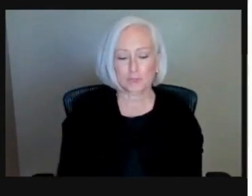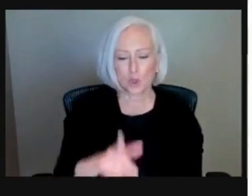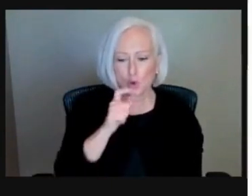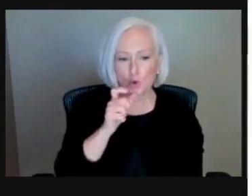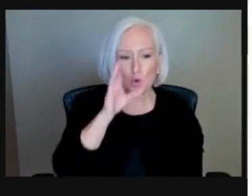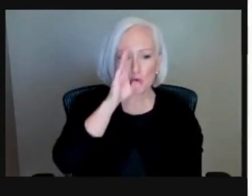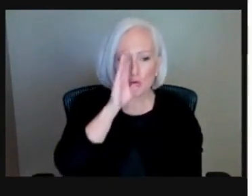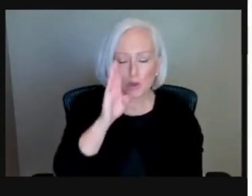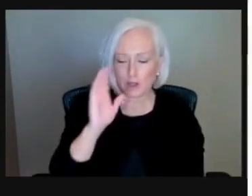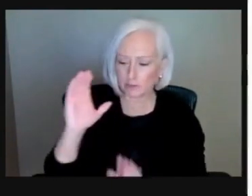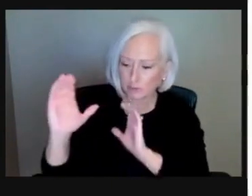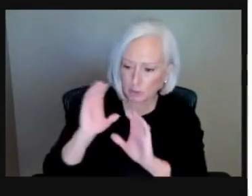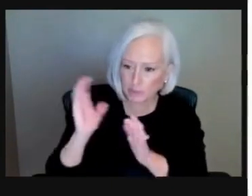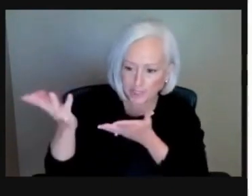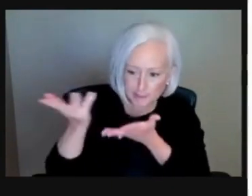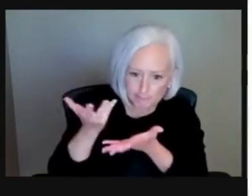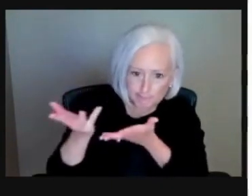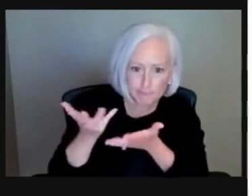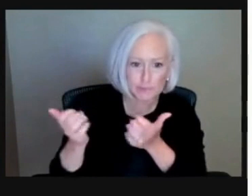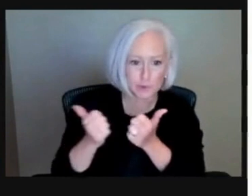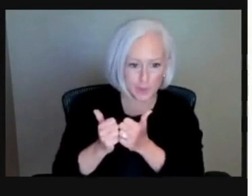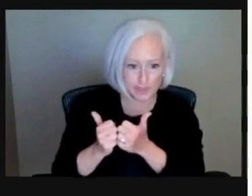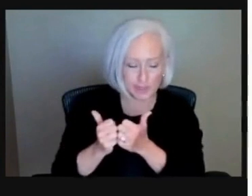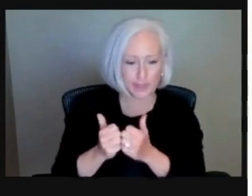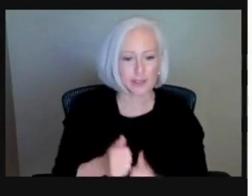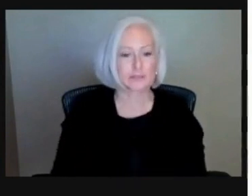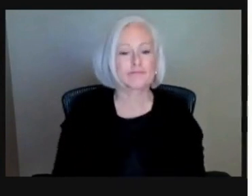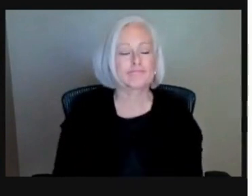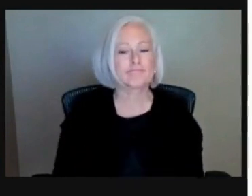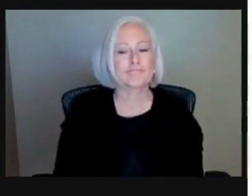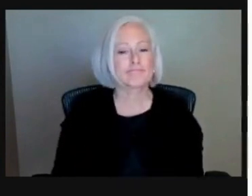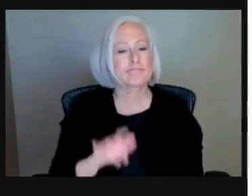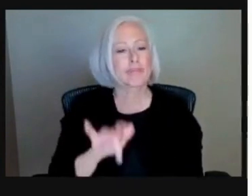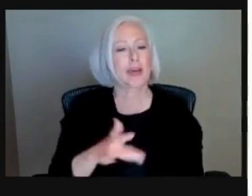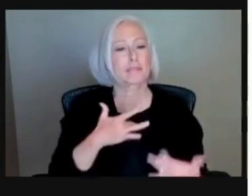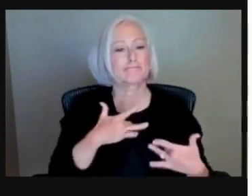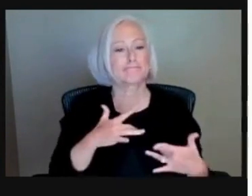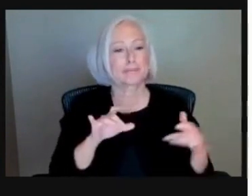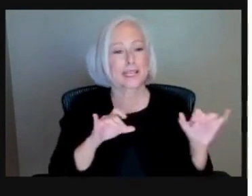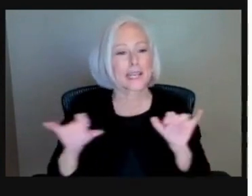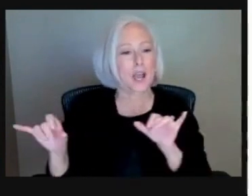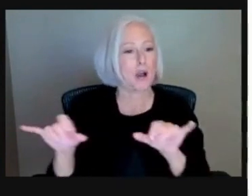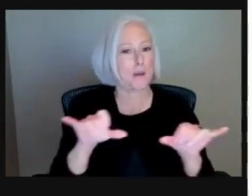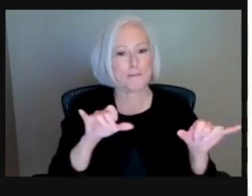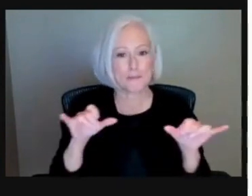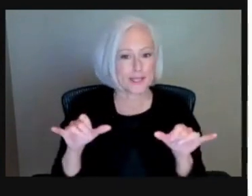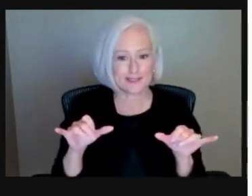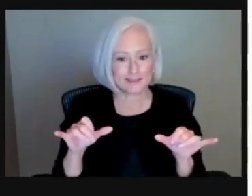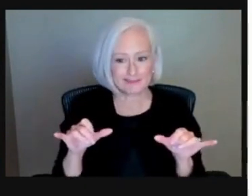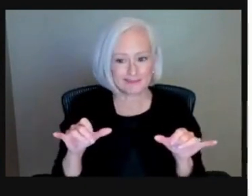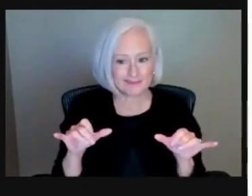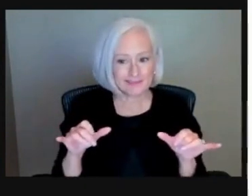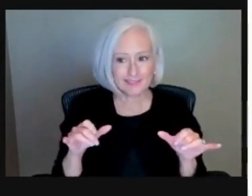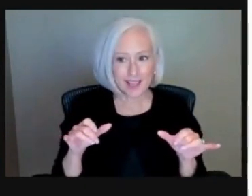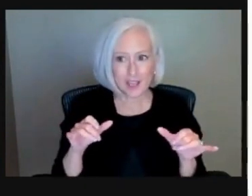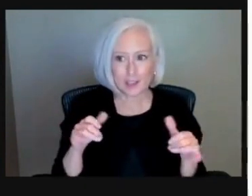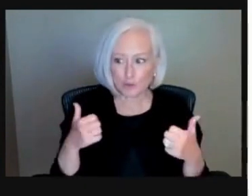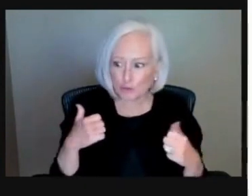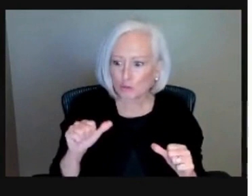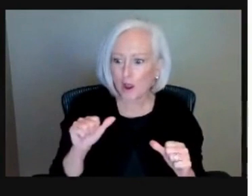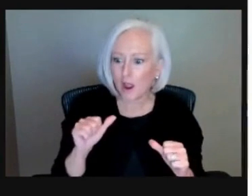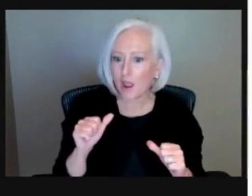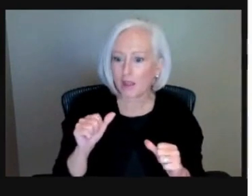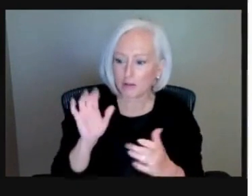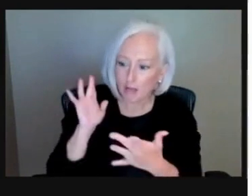for options. Super common situation that you'd actually never get a hold of that supposed single point of